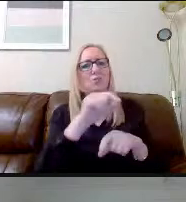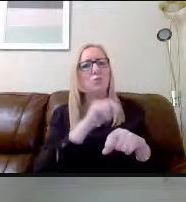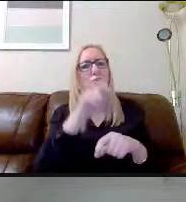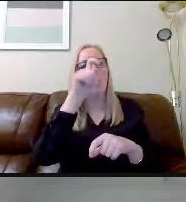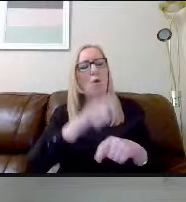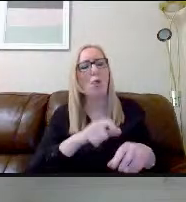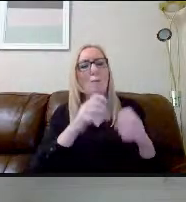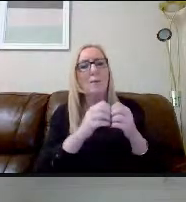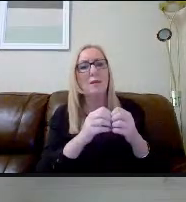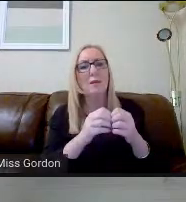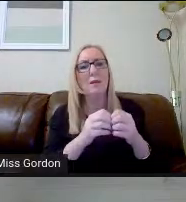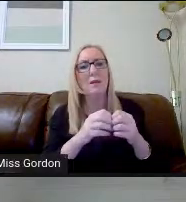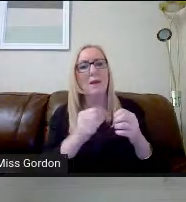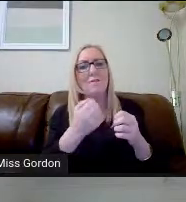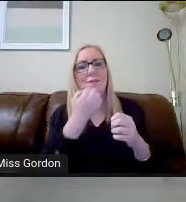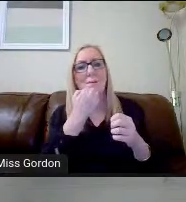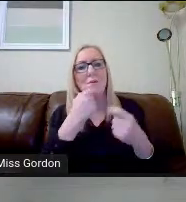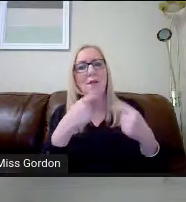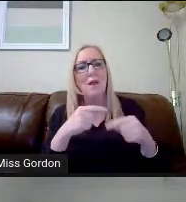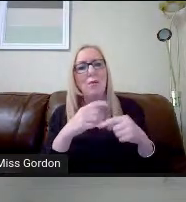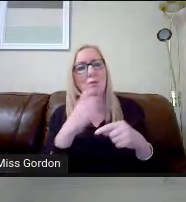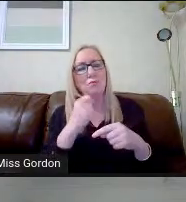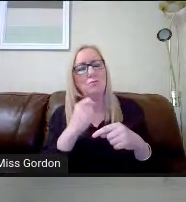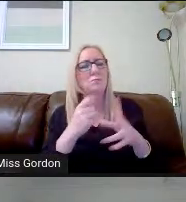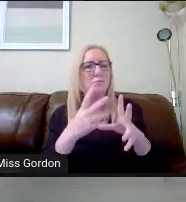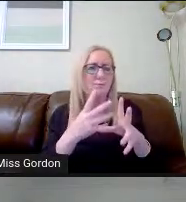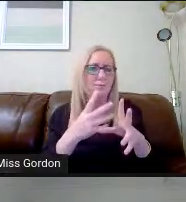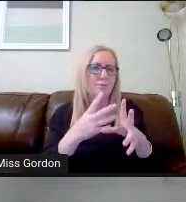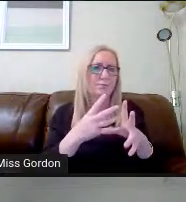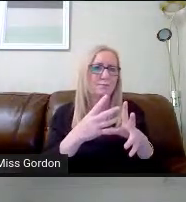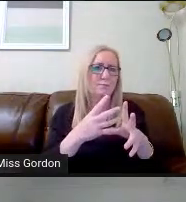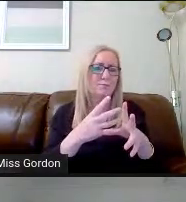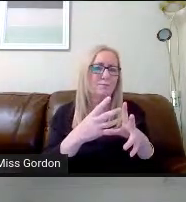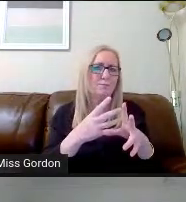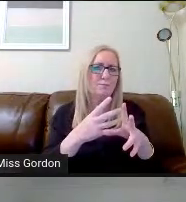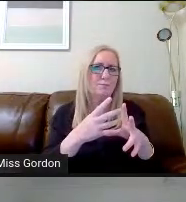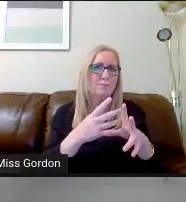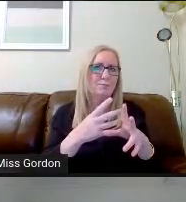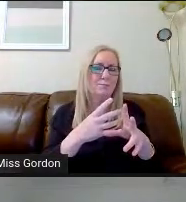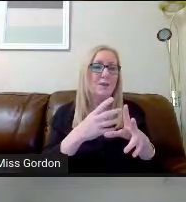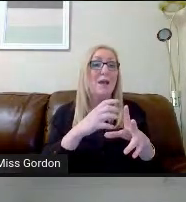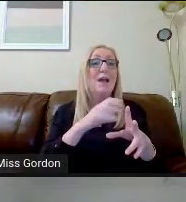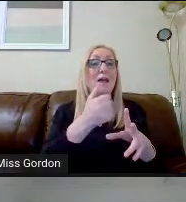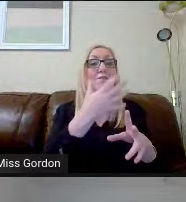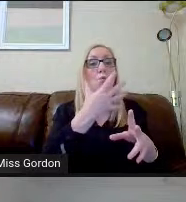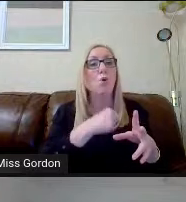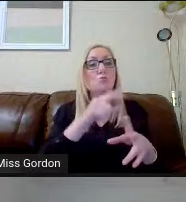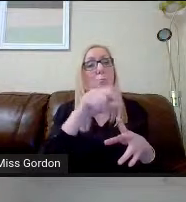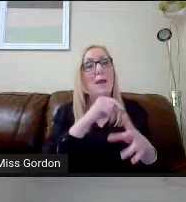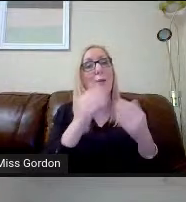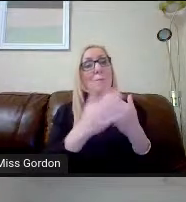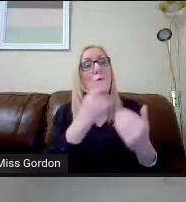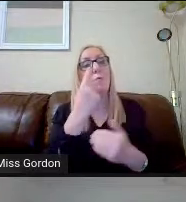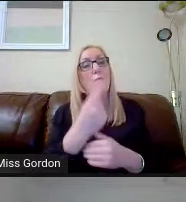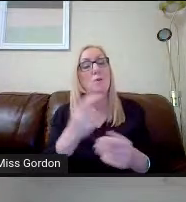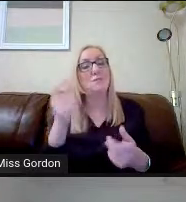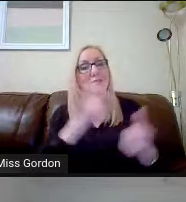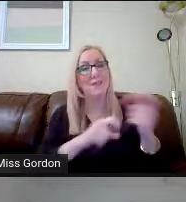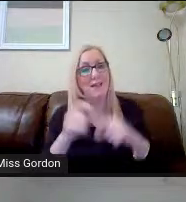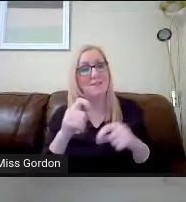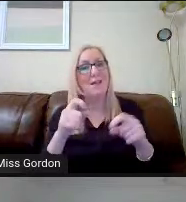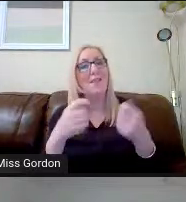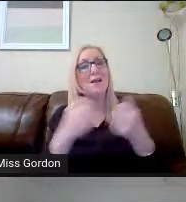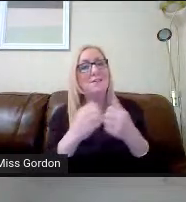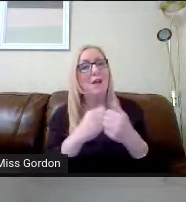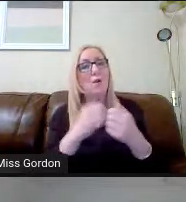numbers, two science subjects based in column D. OK, so that's a particular one. So if you want to pick more than one science, then that's how you would do it.